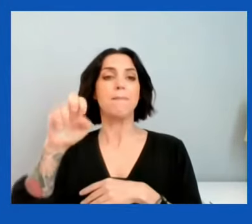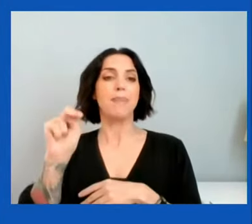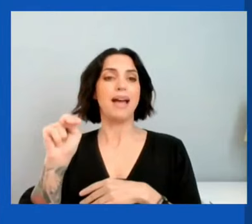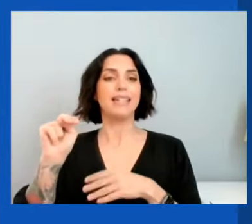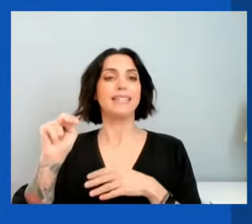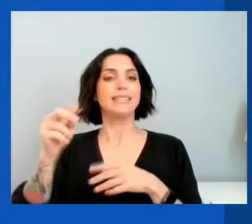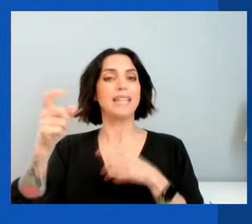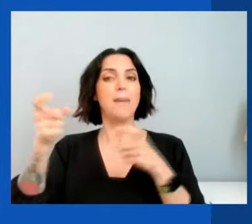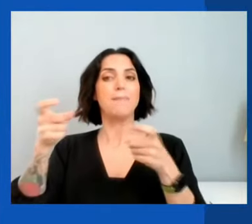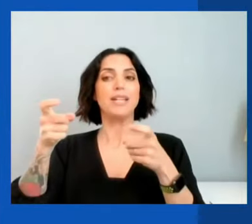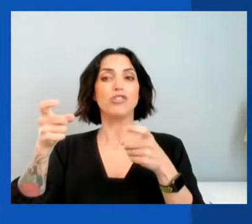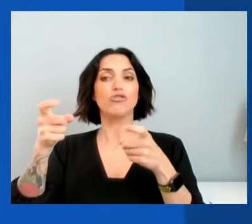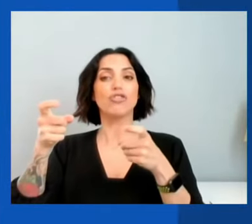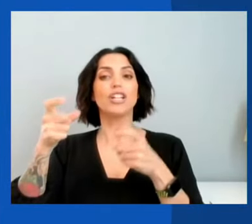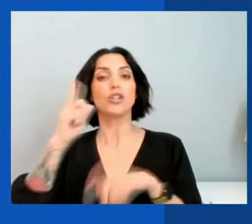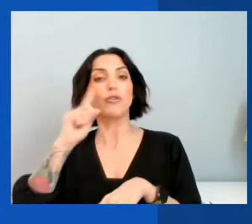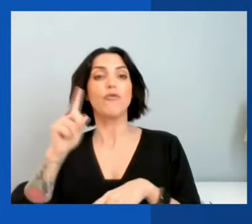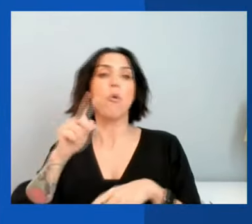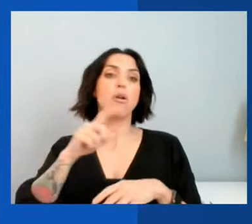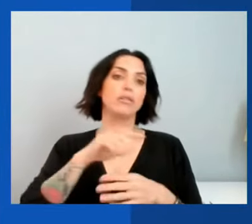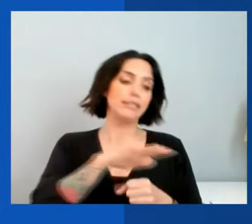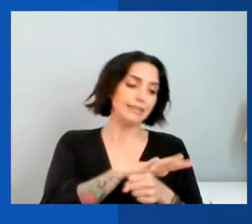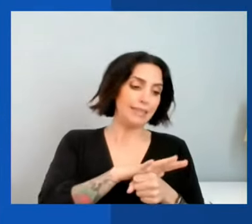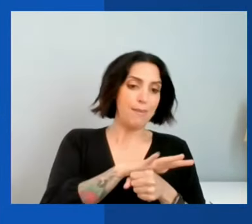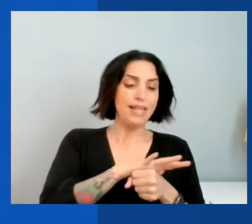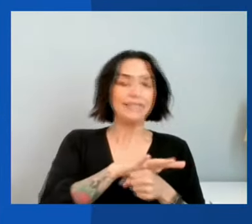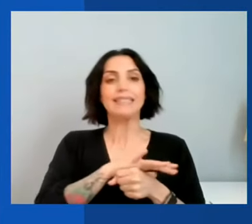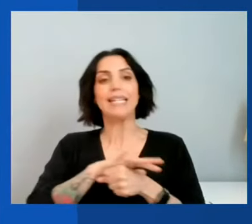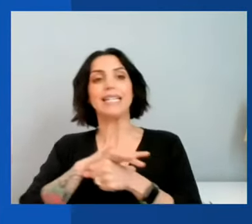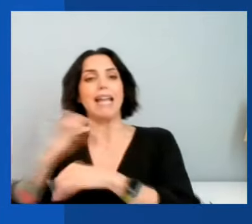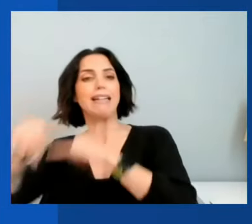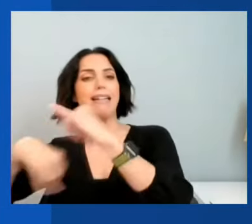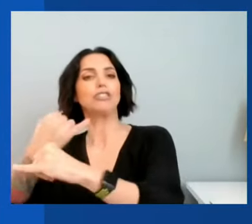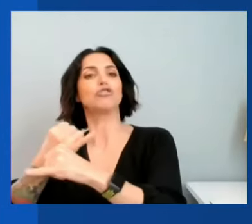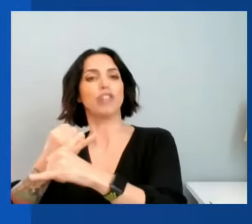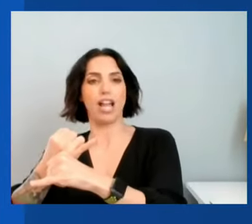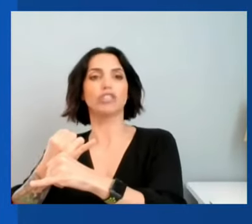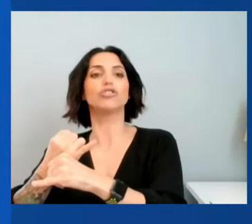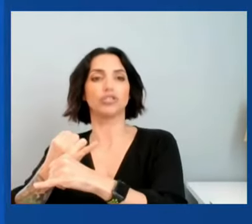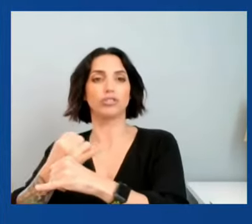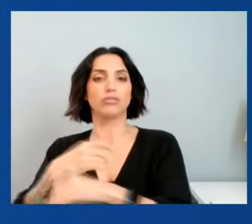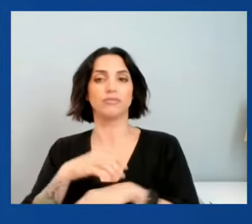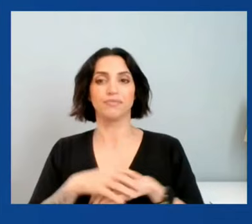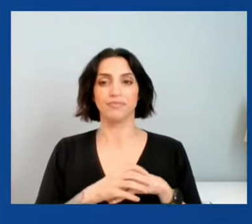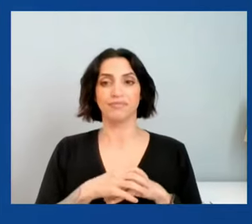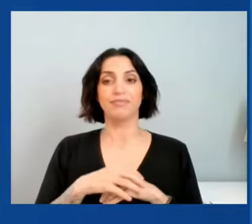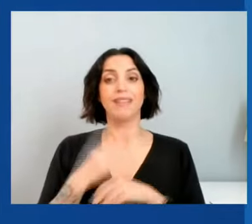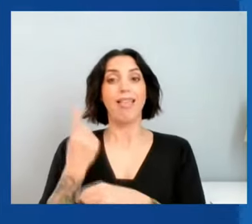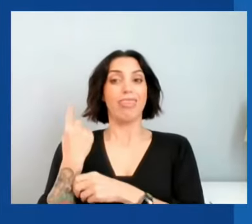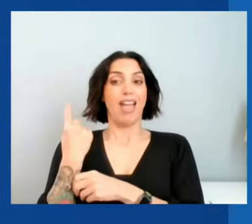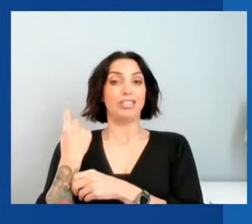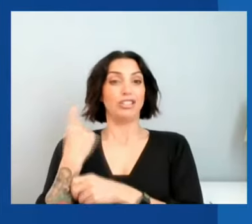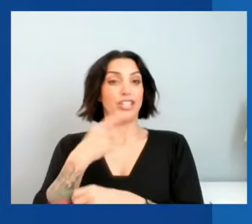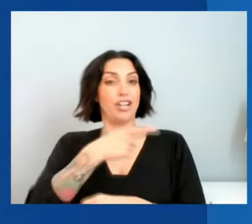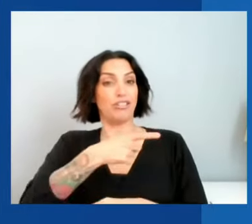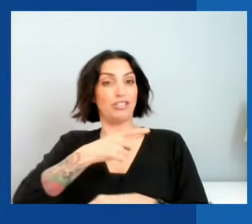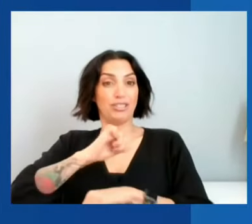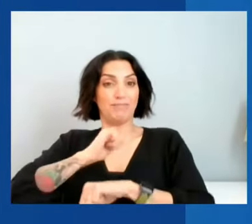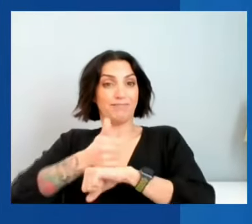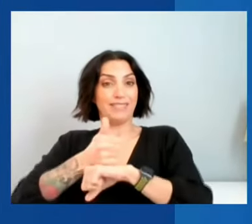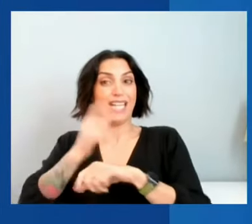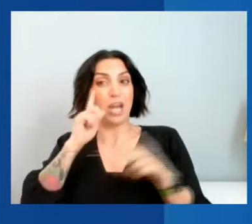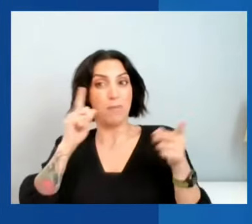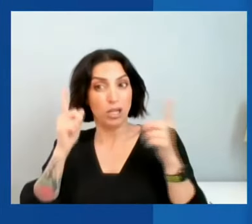the domestic and international fronts. Just last year, she brokered a historic agreement among 130